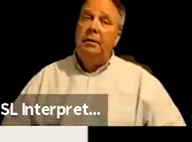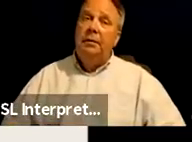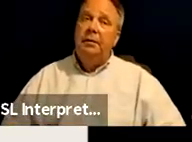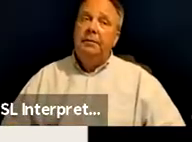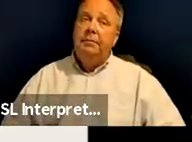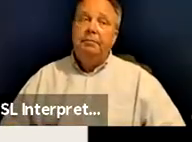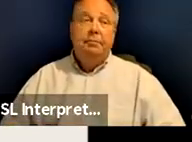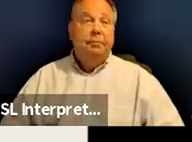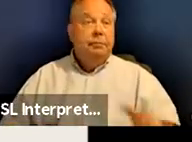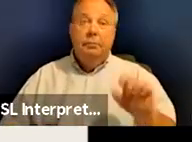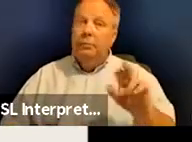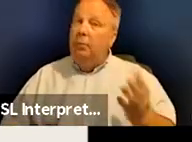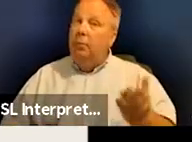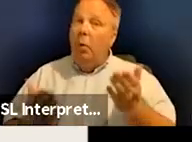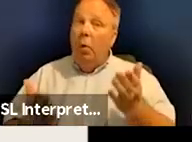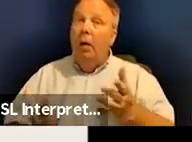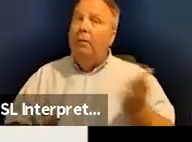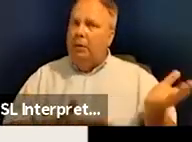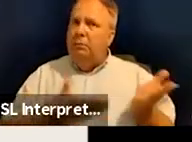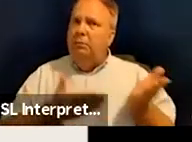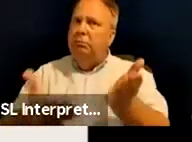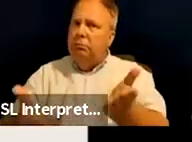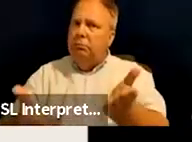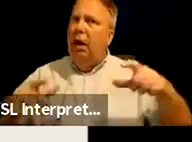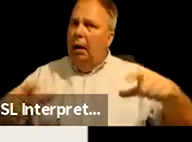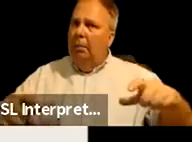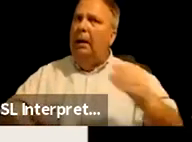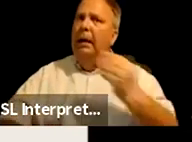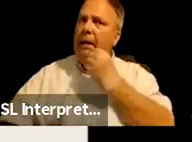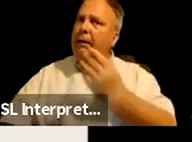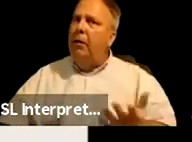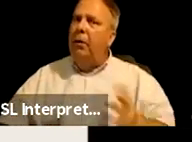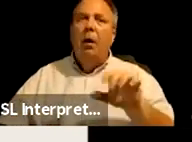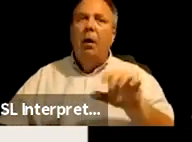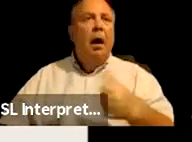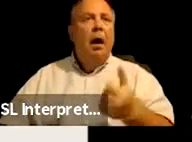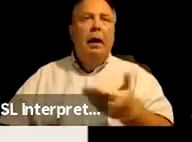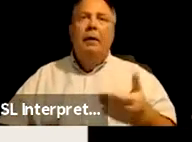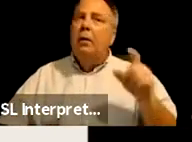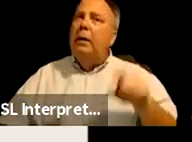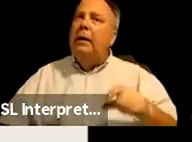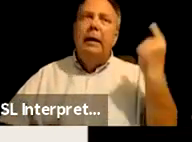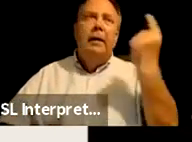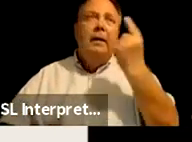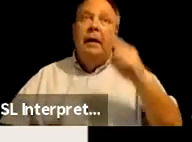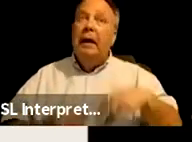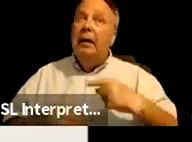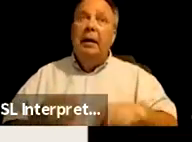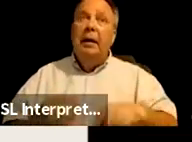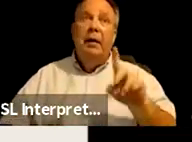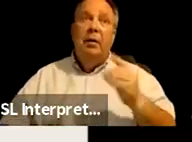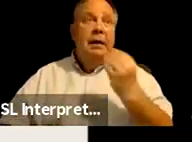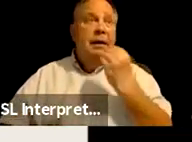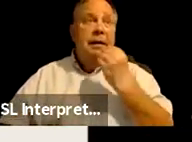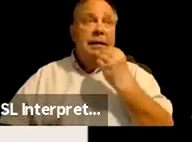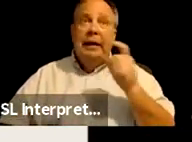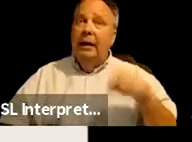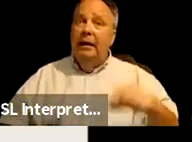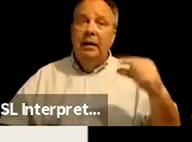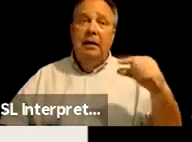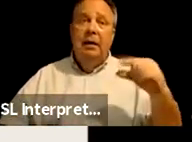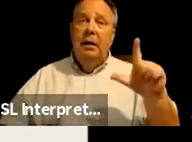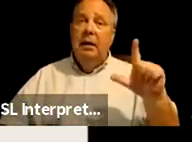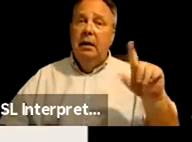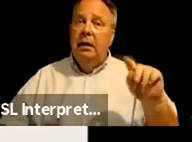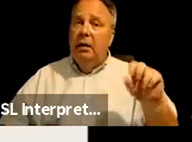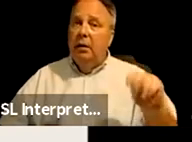or offering to get people a plate of food. Other things we need to do are think about dietary needs like gluten or lactose